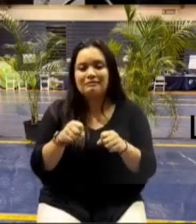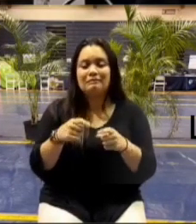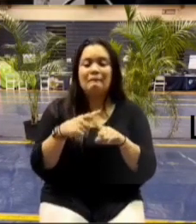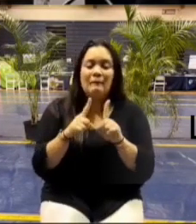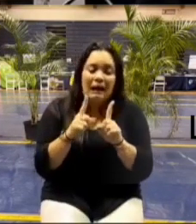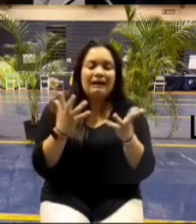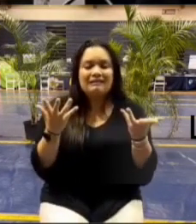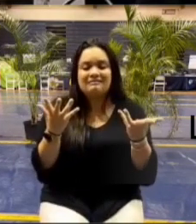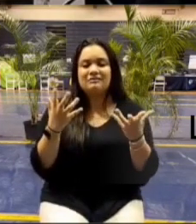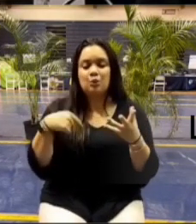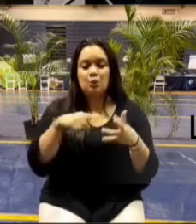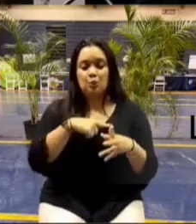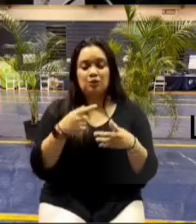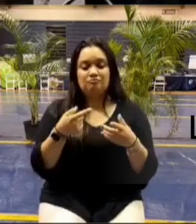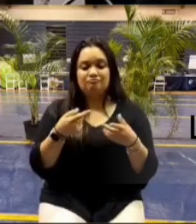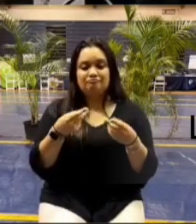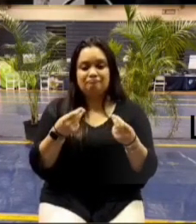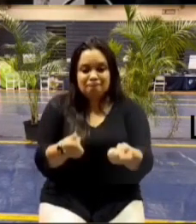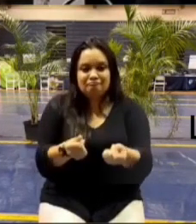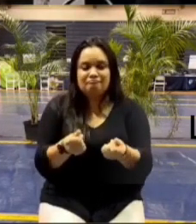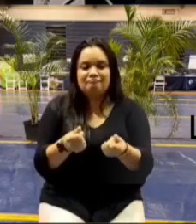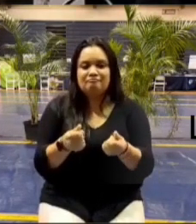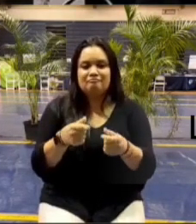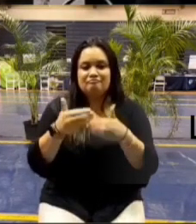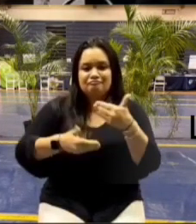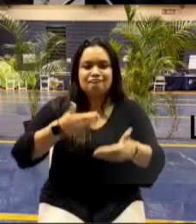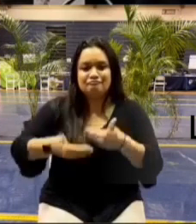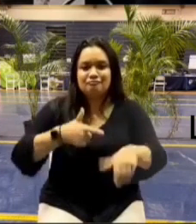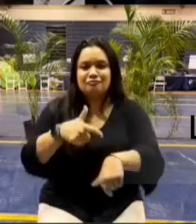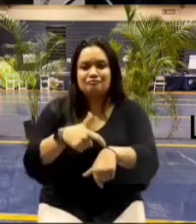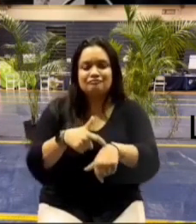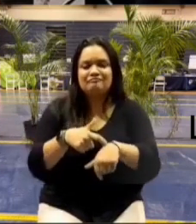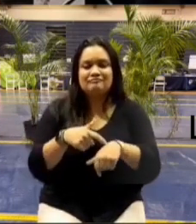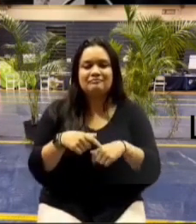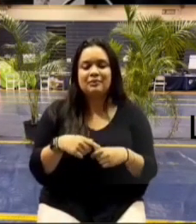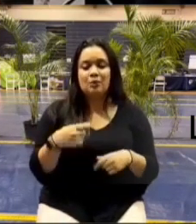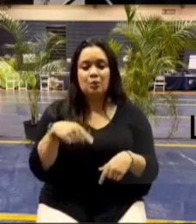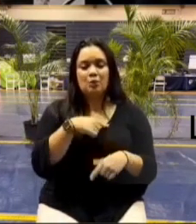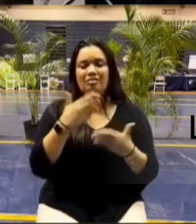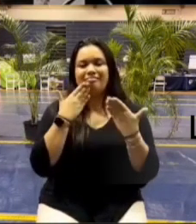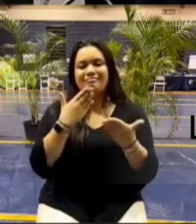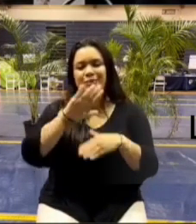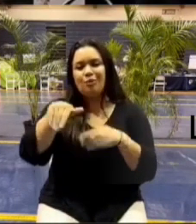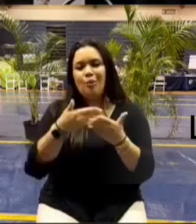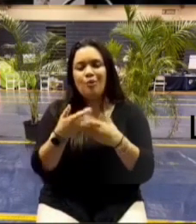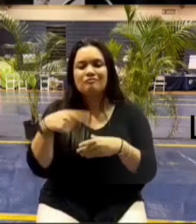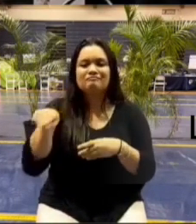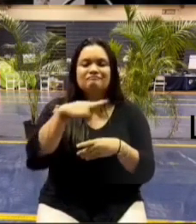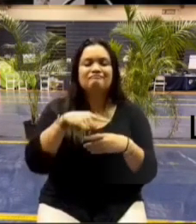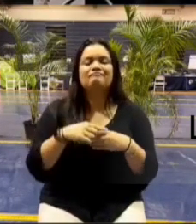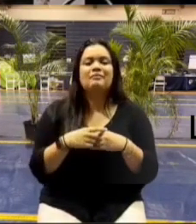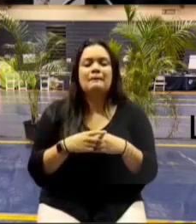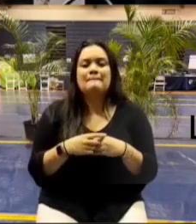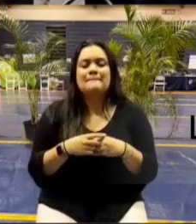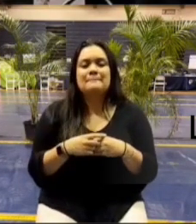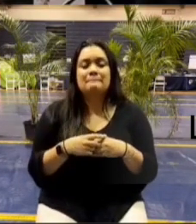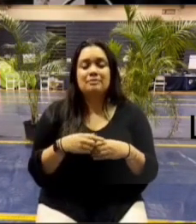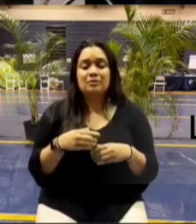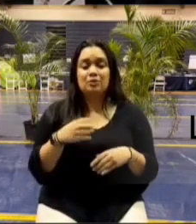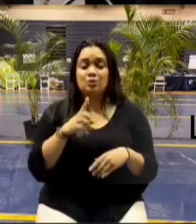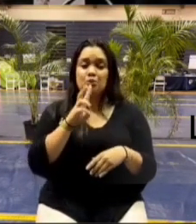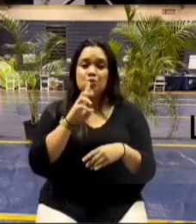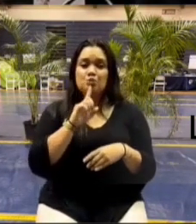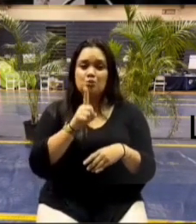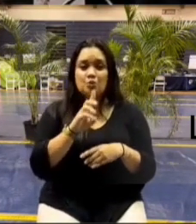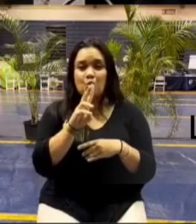doing this work and so we thank fema and we thank all of you for your cooperation on this effort it went really well um and we did